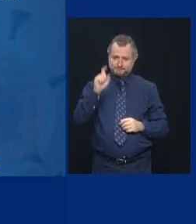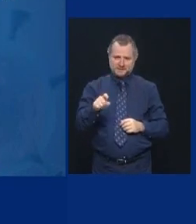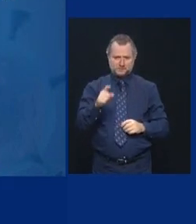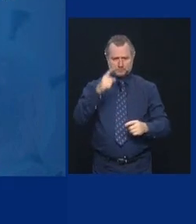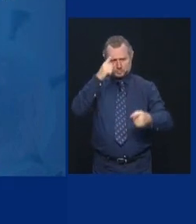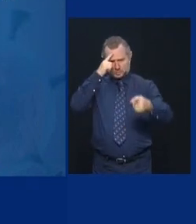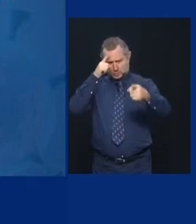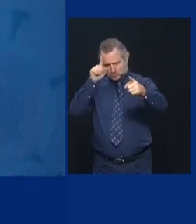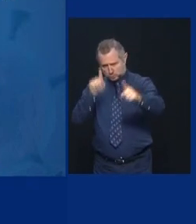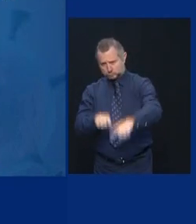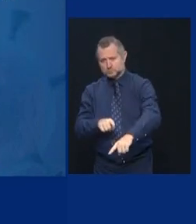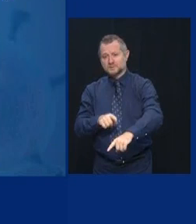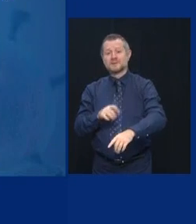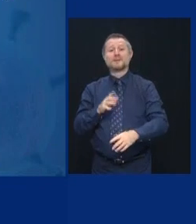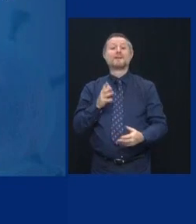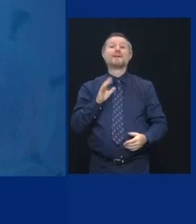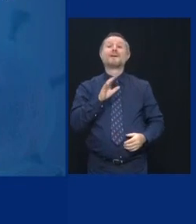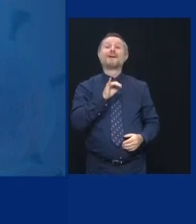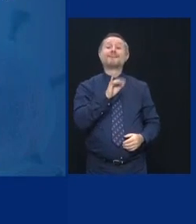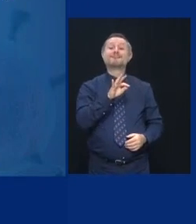enforcement of the rules.